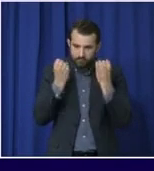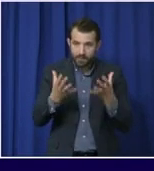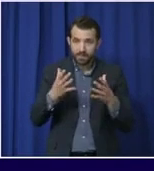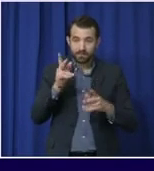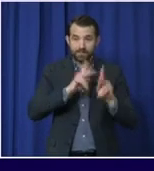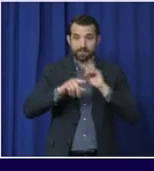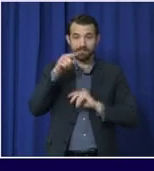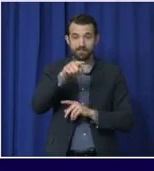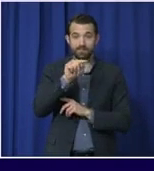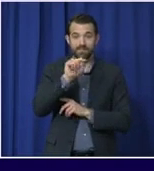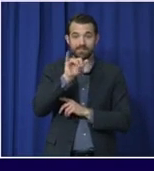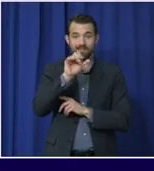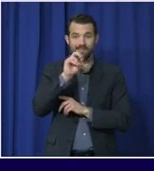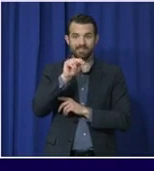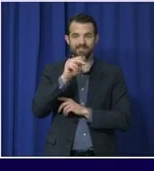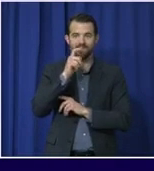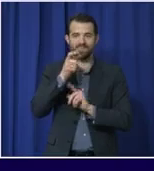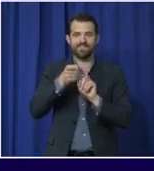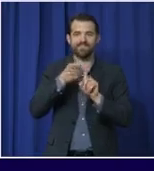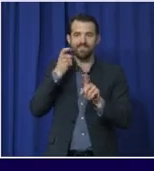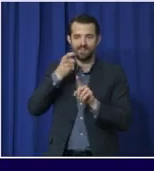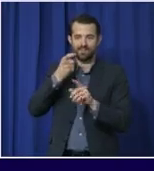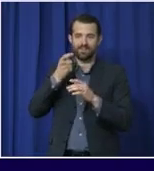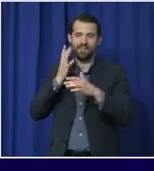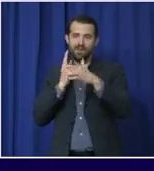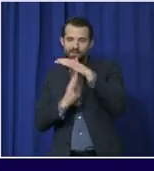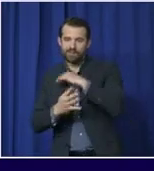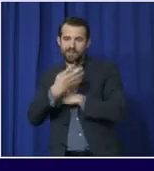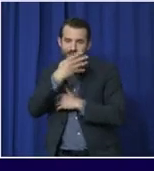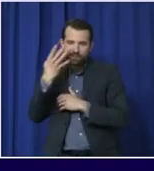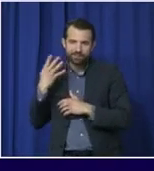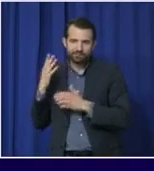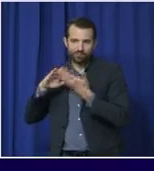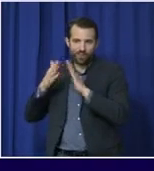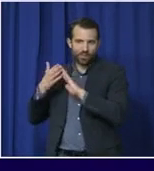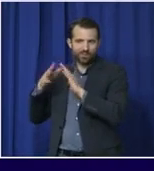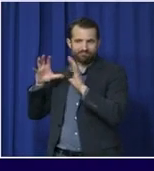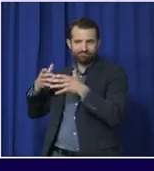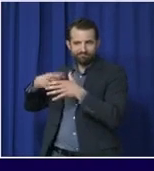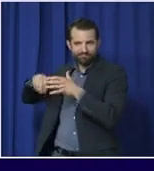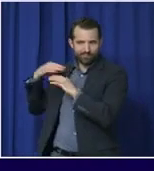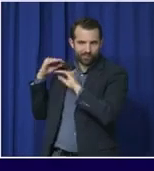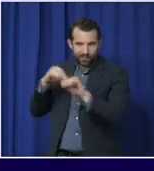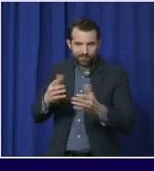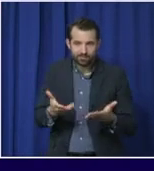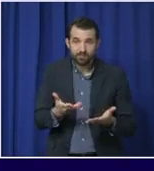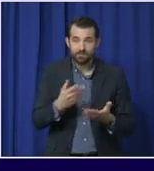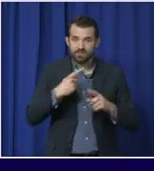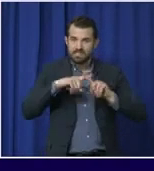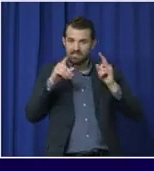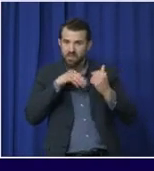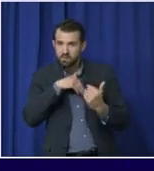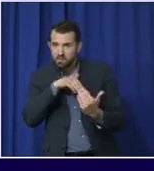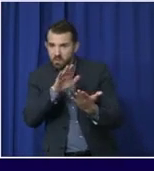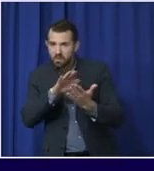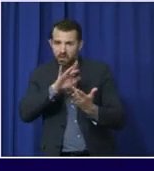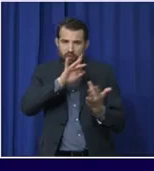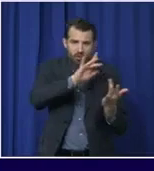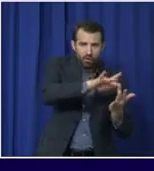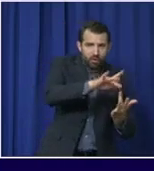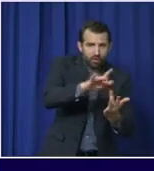from immigrant communities and how are we taking special steps to reach out to them in order to be especially